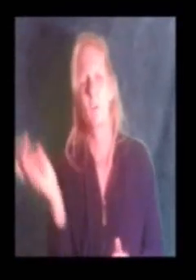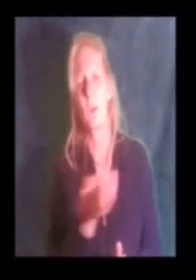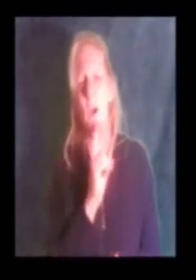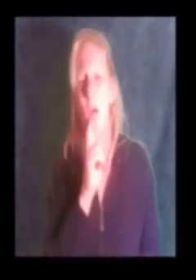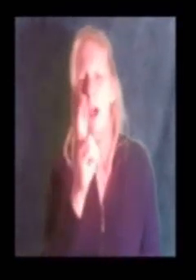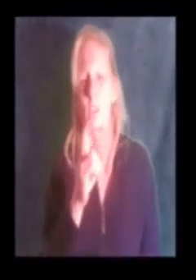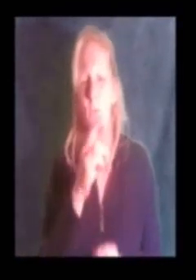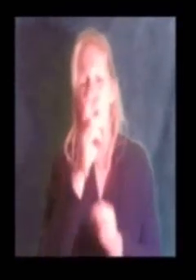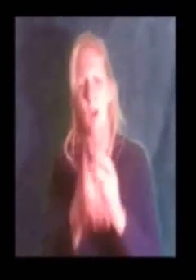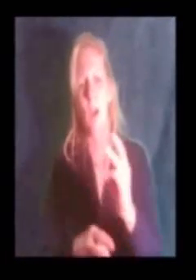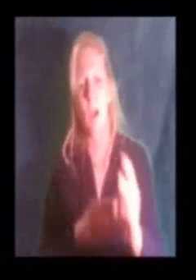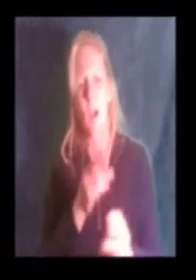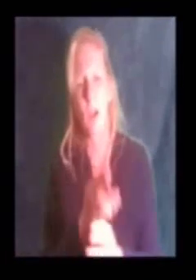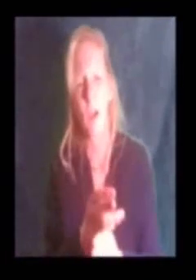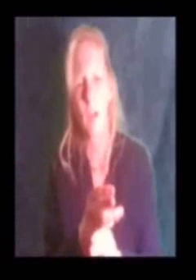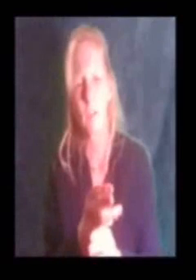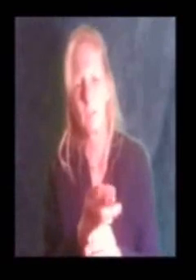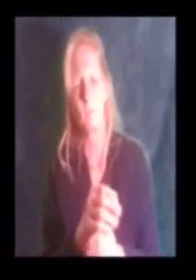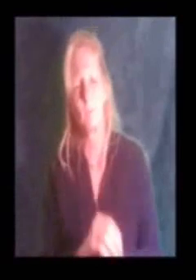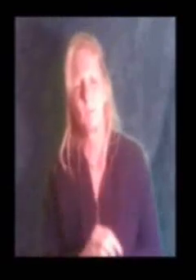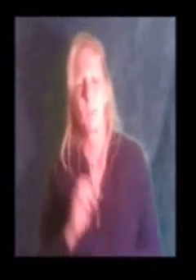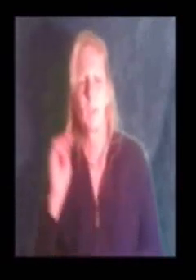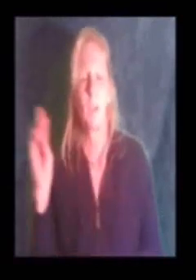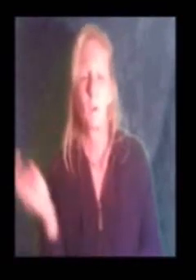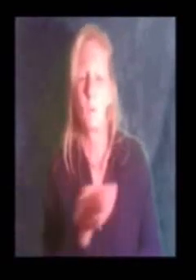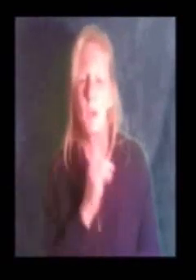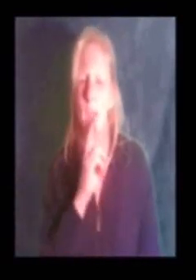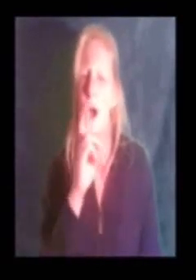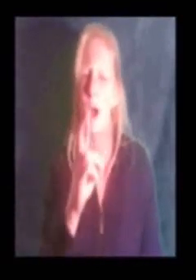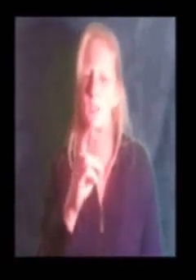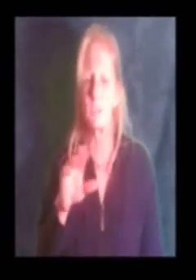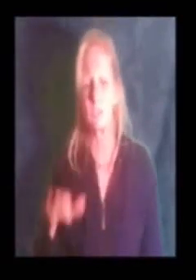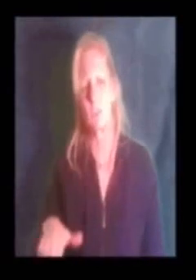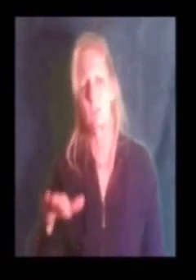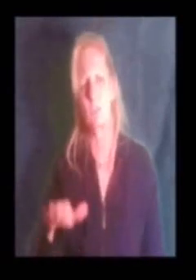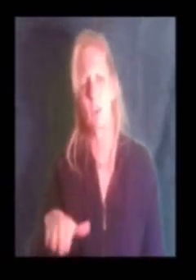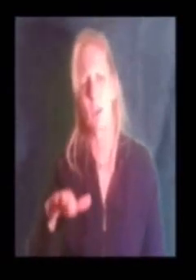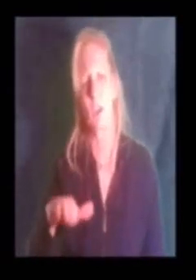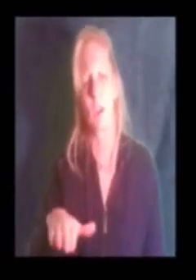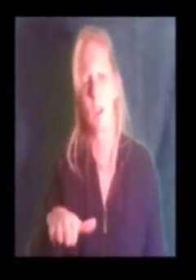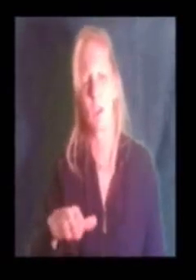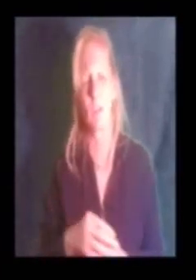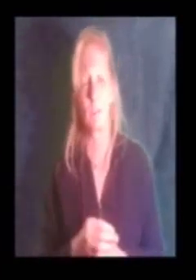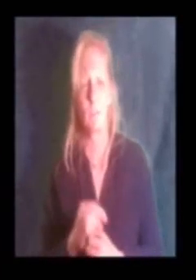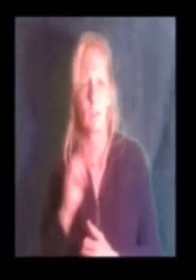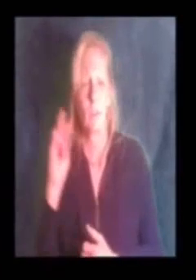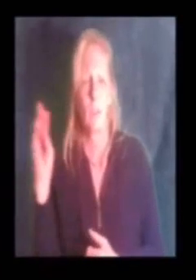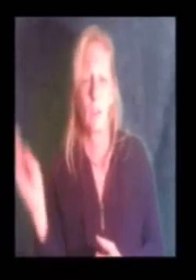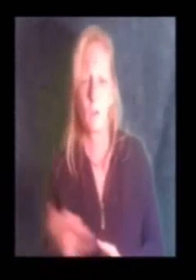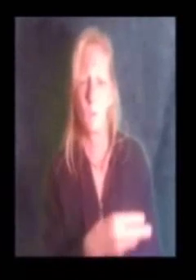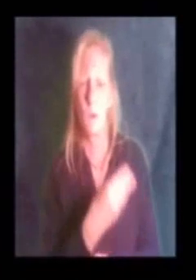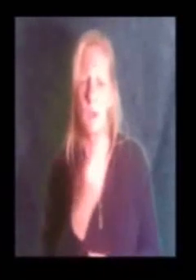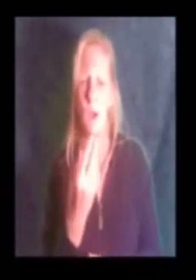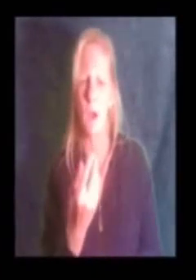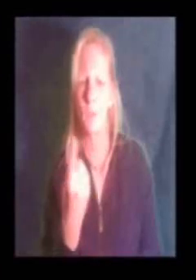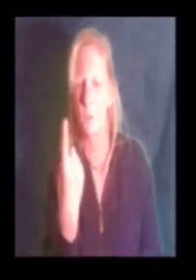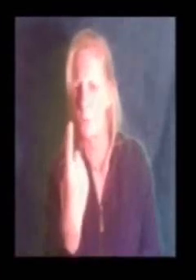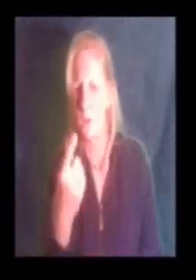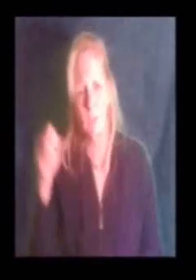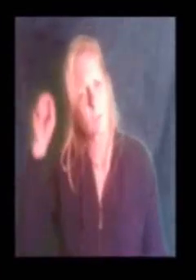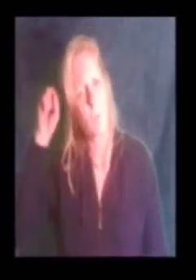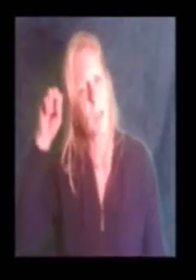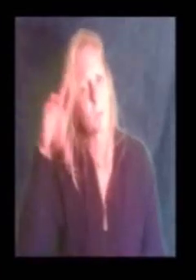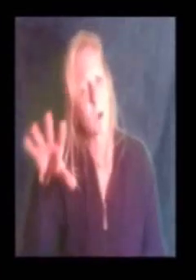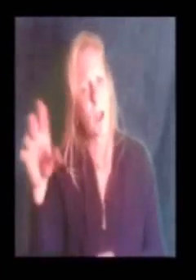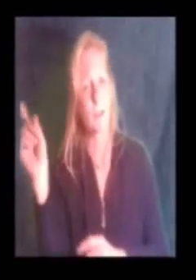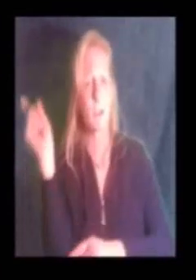We are the world We are the children We are the